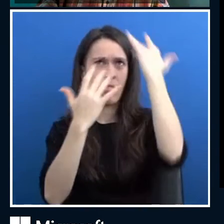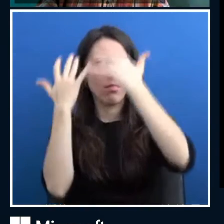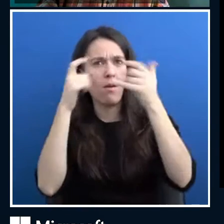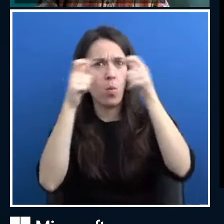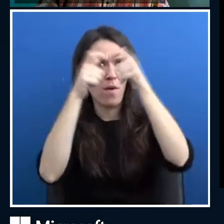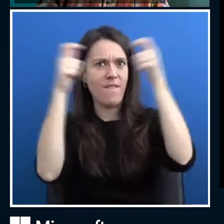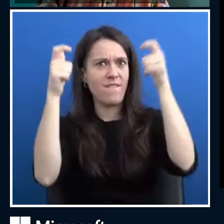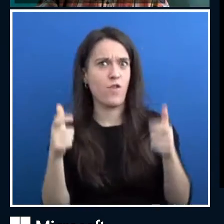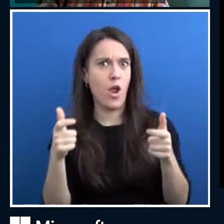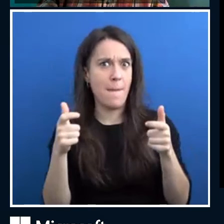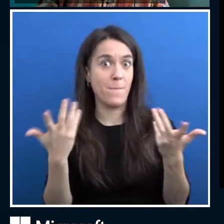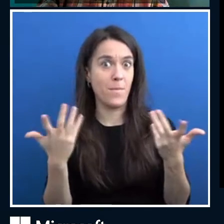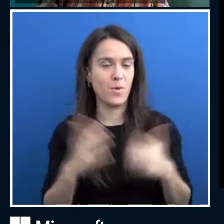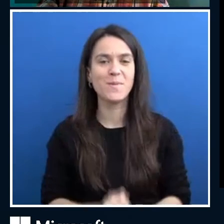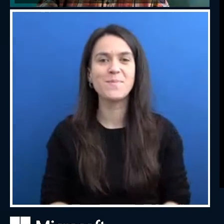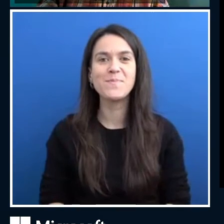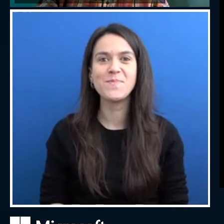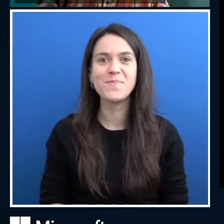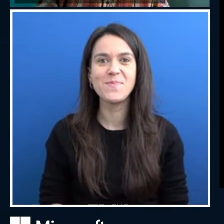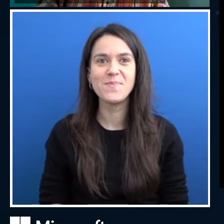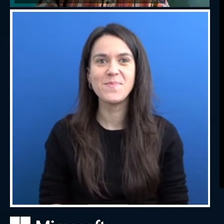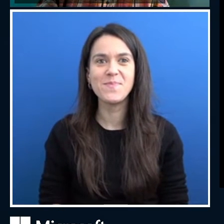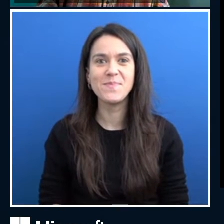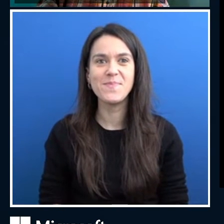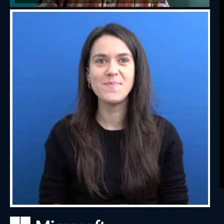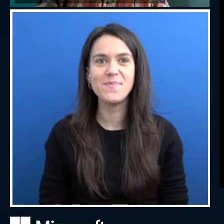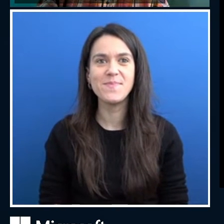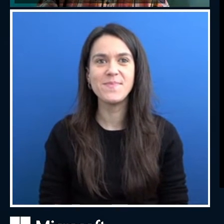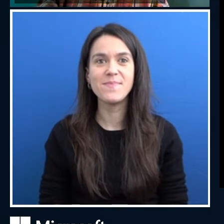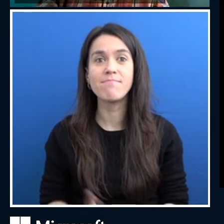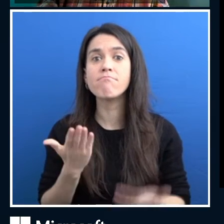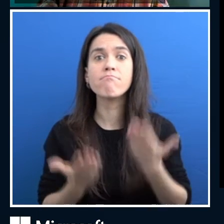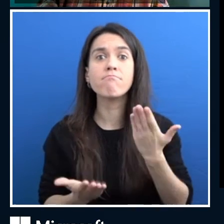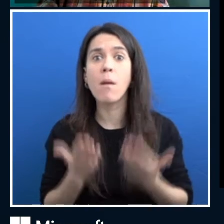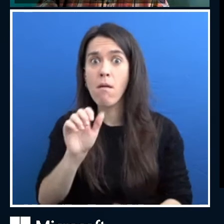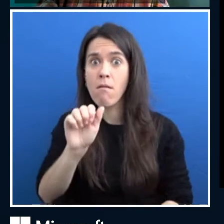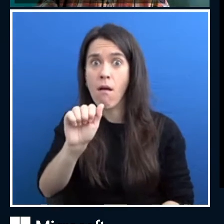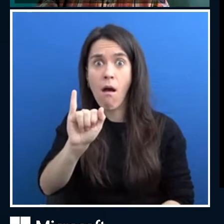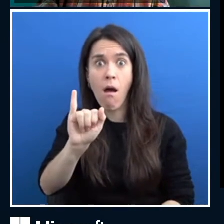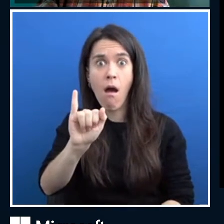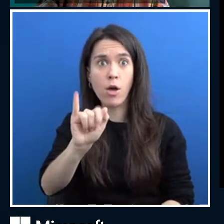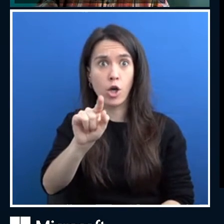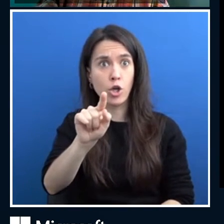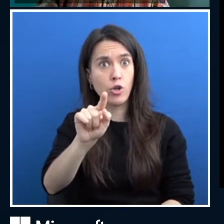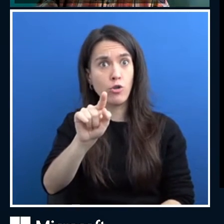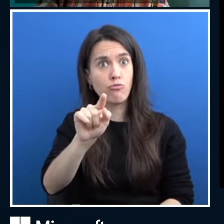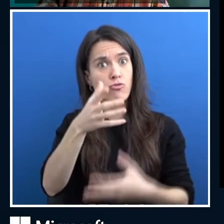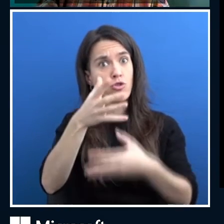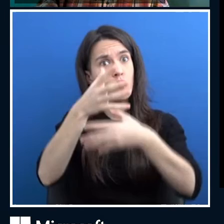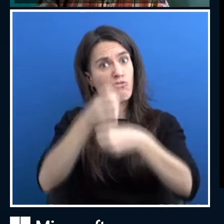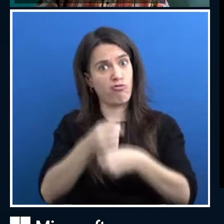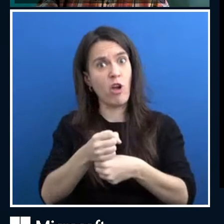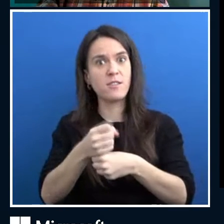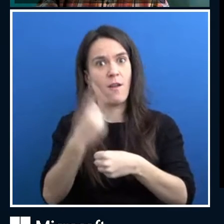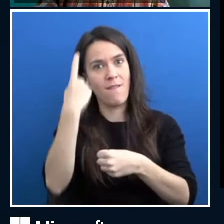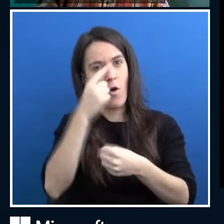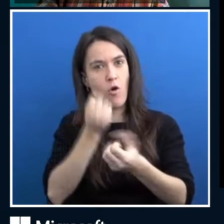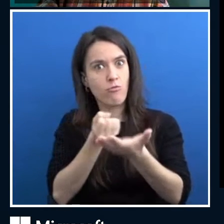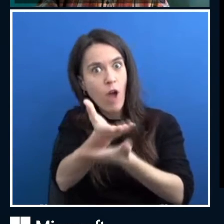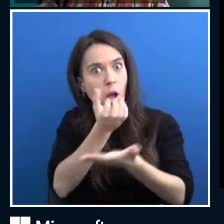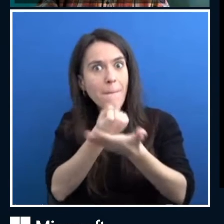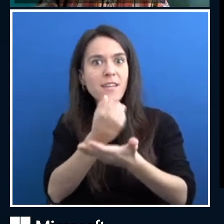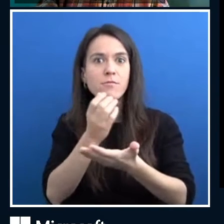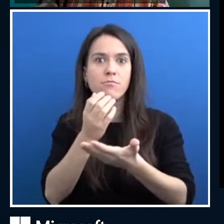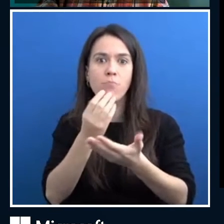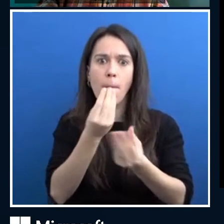So, would you trust an AI to recommend your product or service? Yeah, I'm pretty sure I would, right?